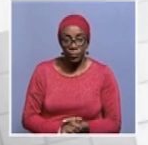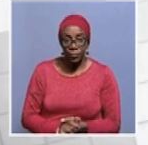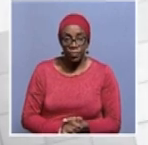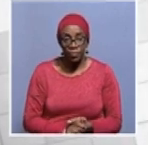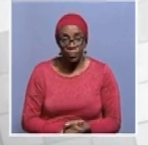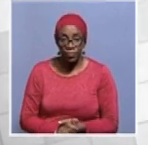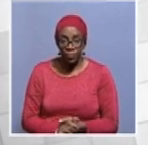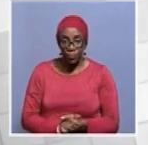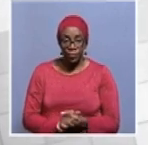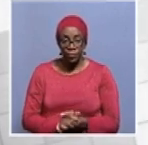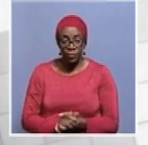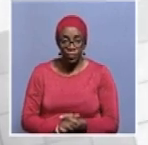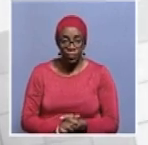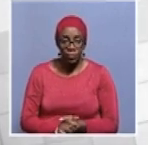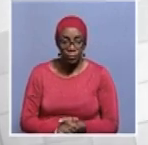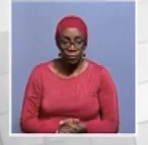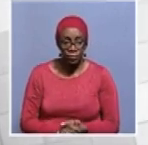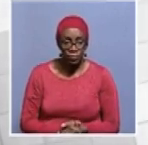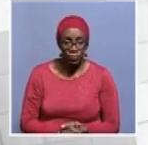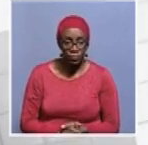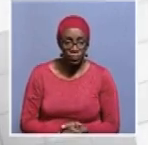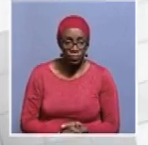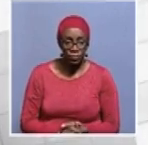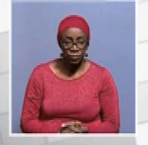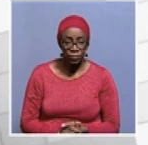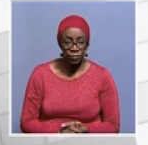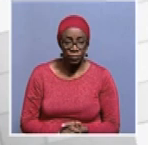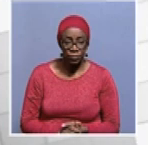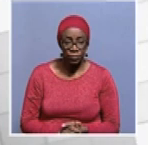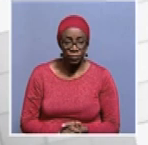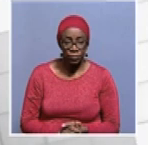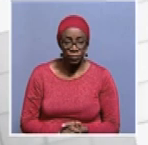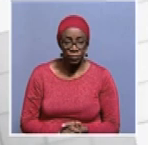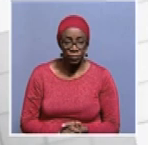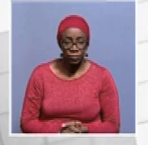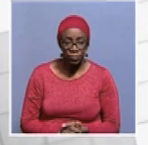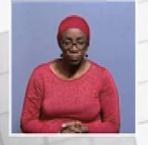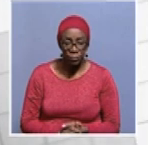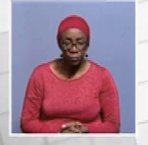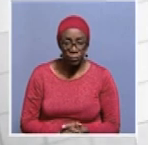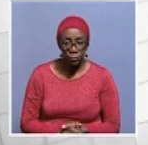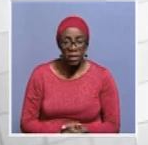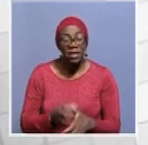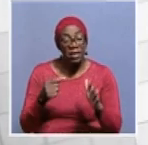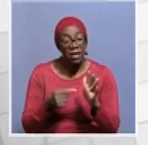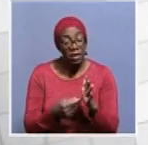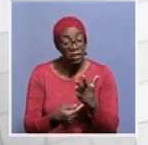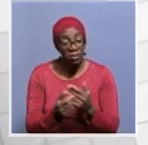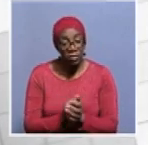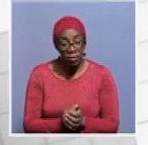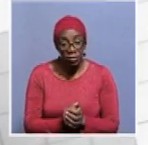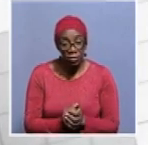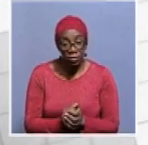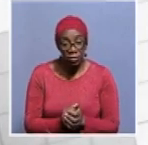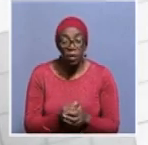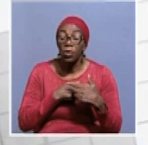as well as celsius area the other proceeding would be as follows we are going to